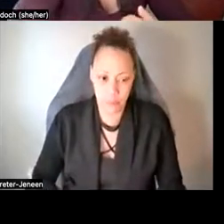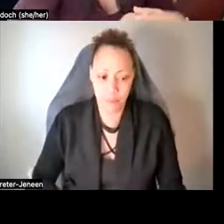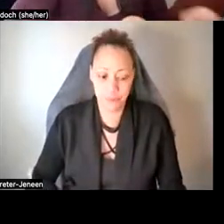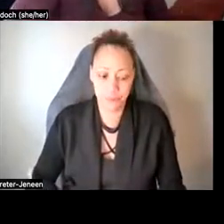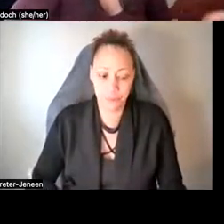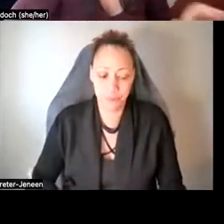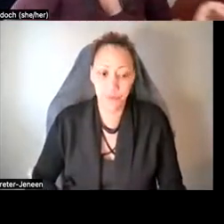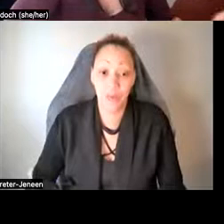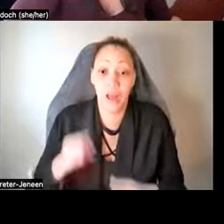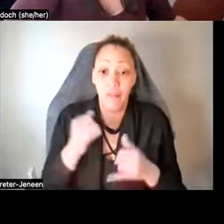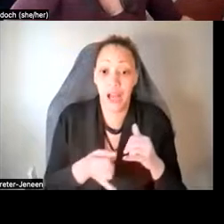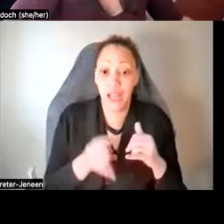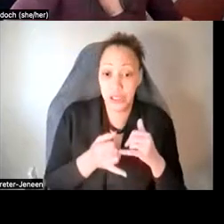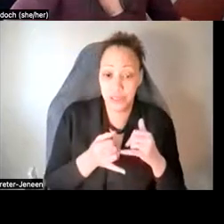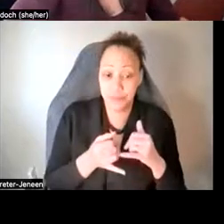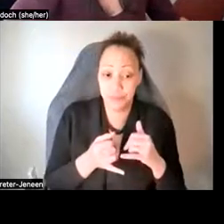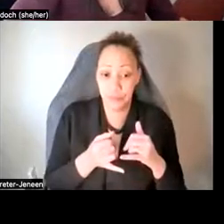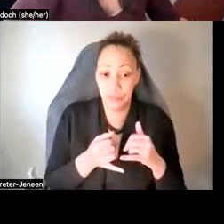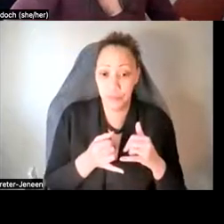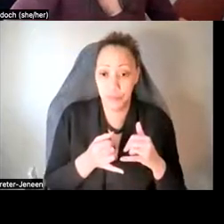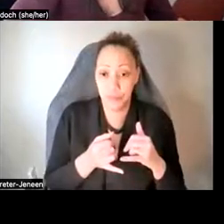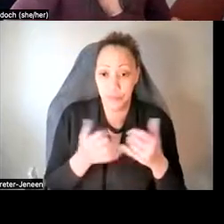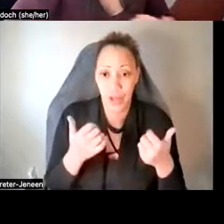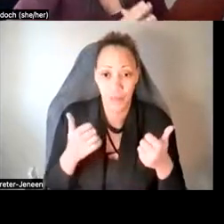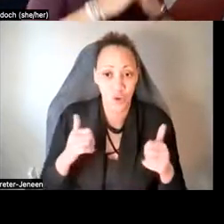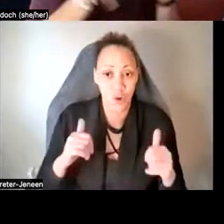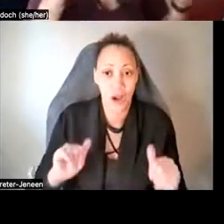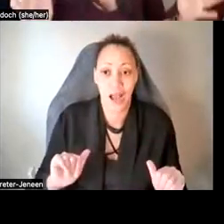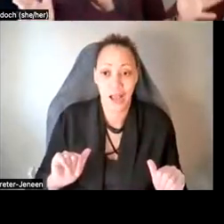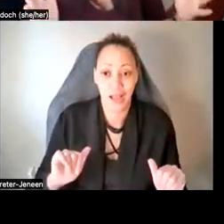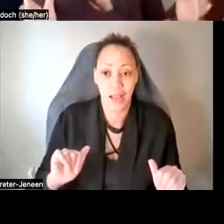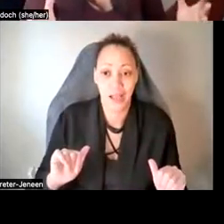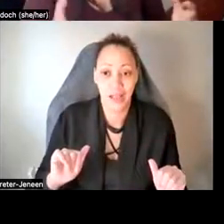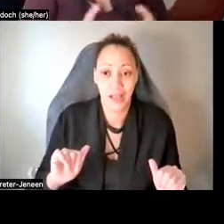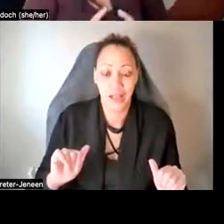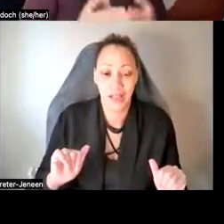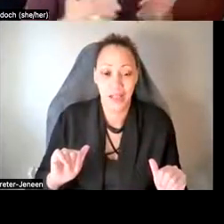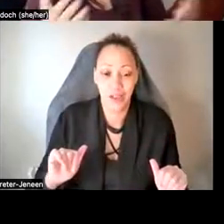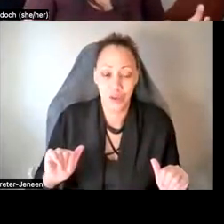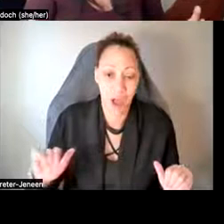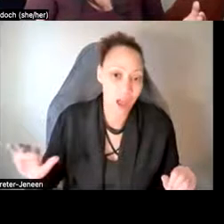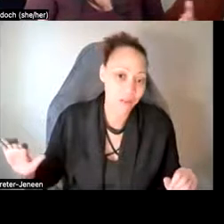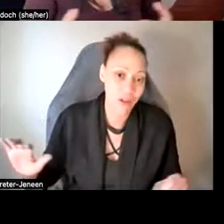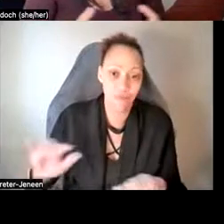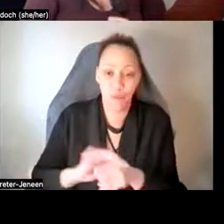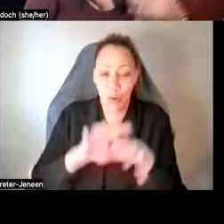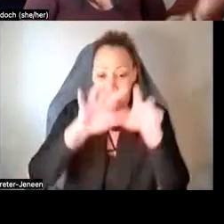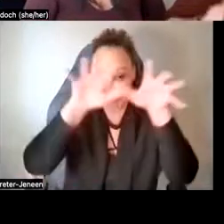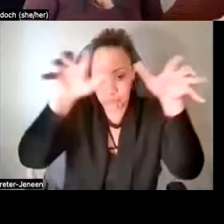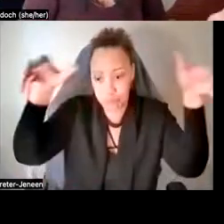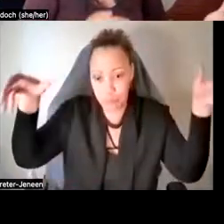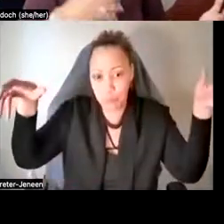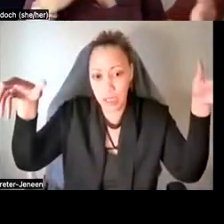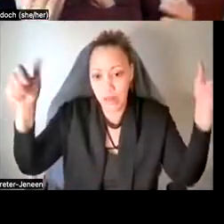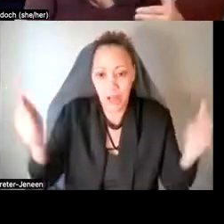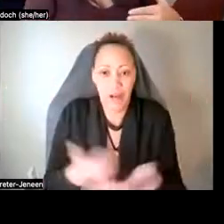and finally, um, you know, I'm trying, I'm trying my hardest to give a large overview of all the components, you know, from